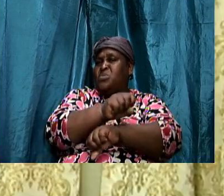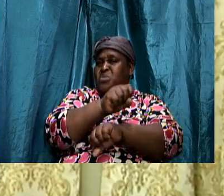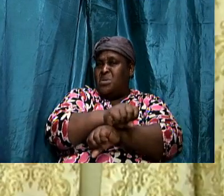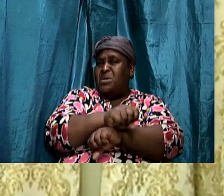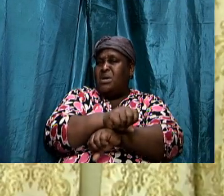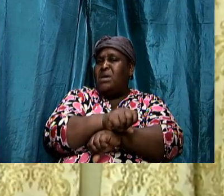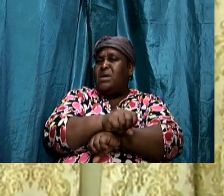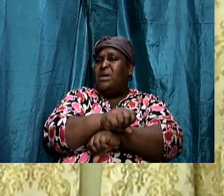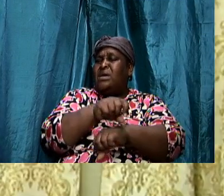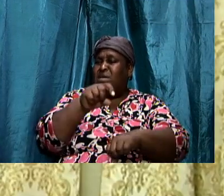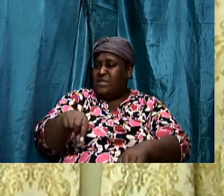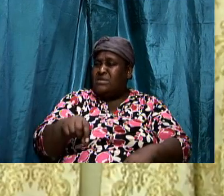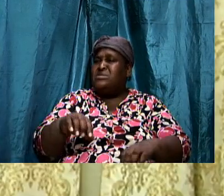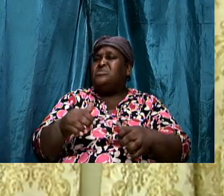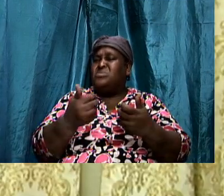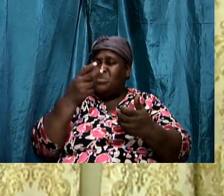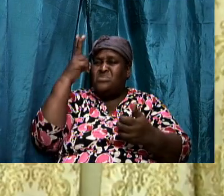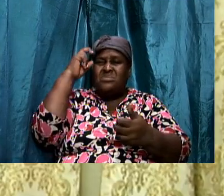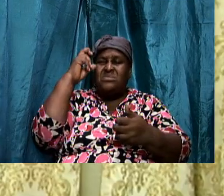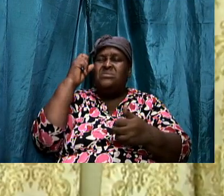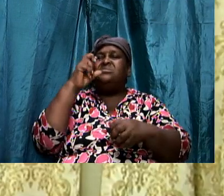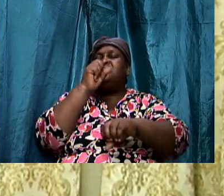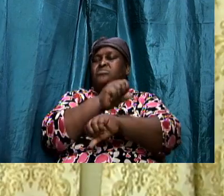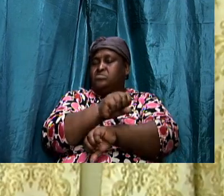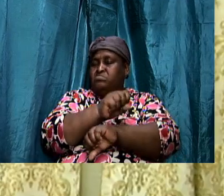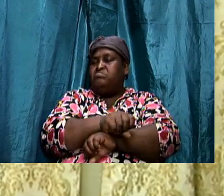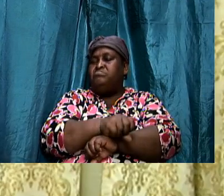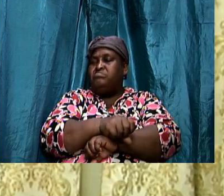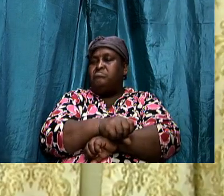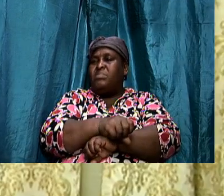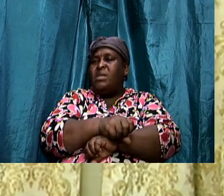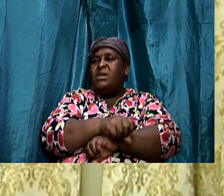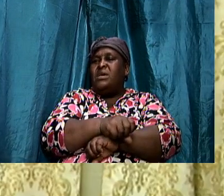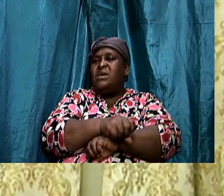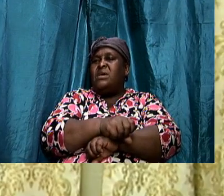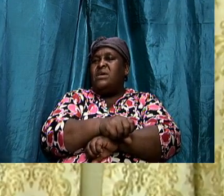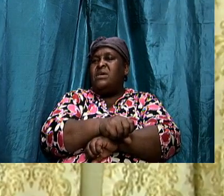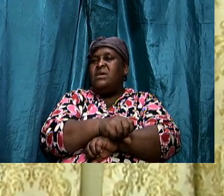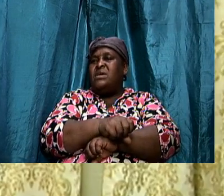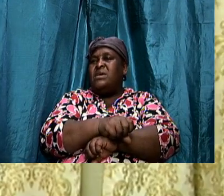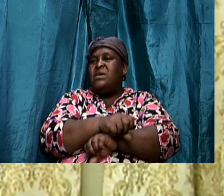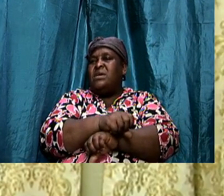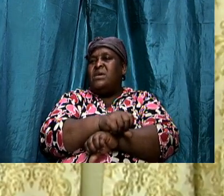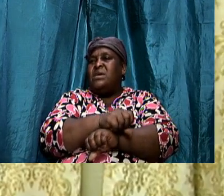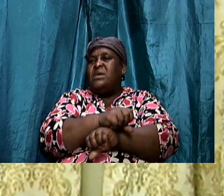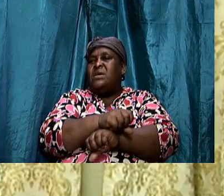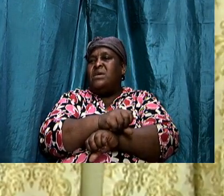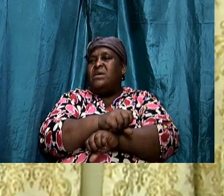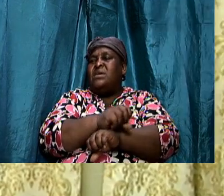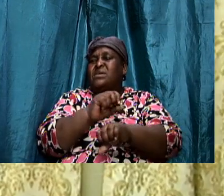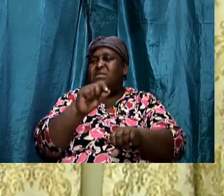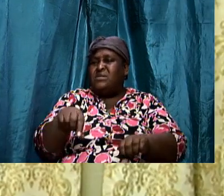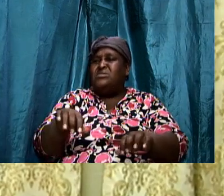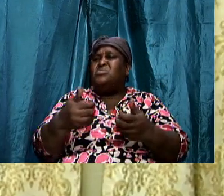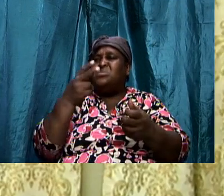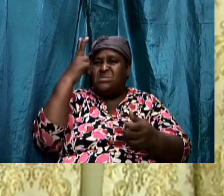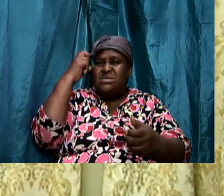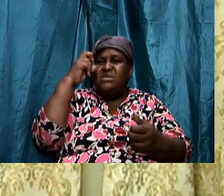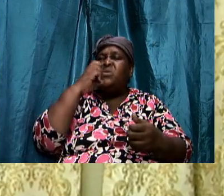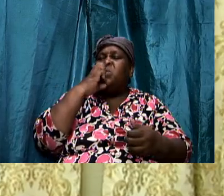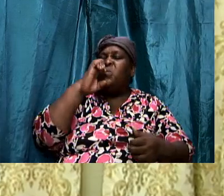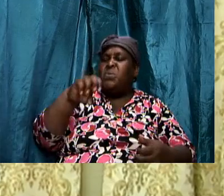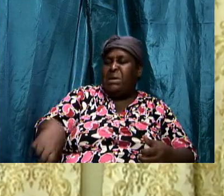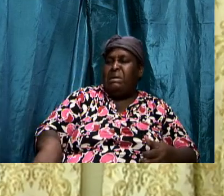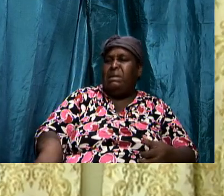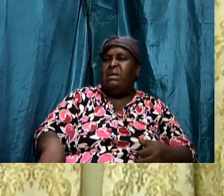adversary does his thing this is how satan is wicked and we don't